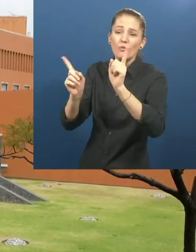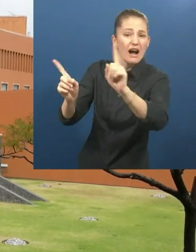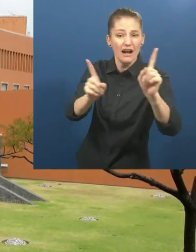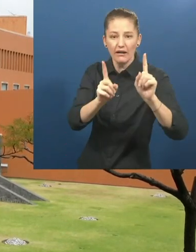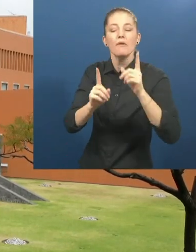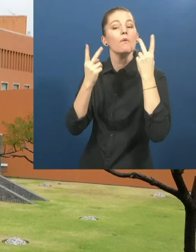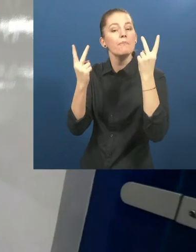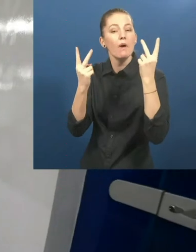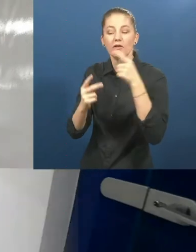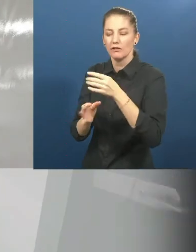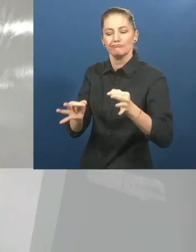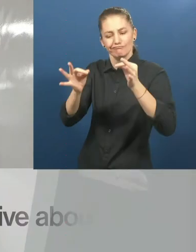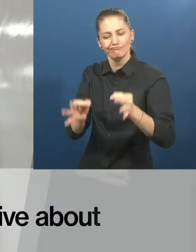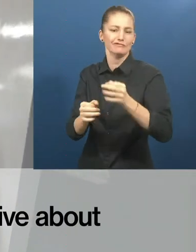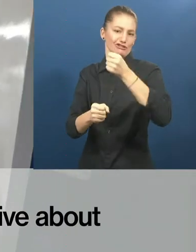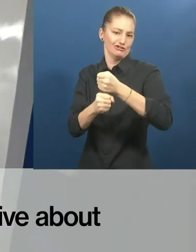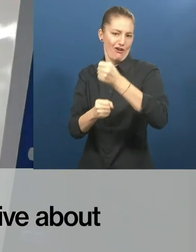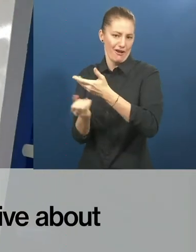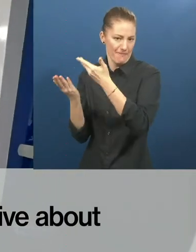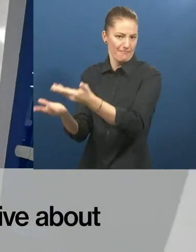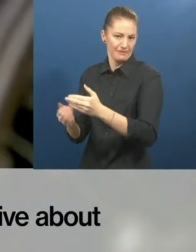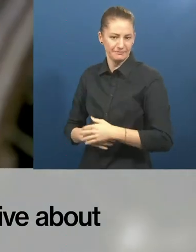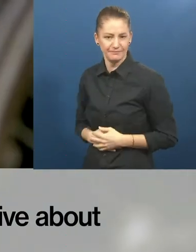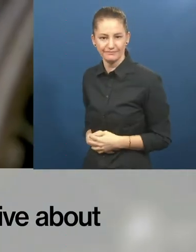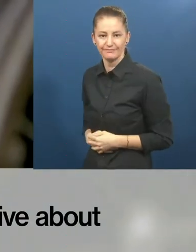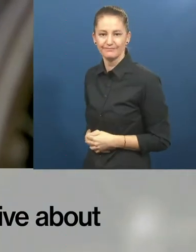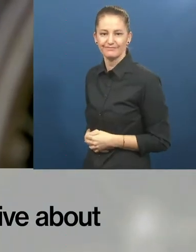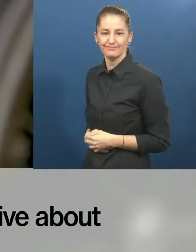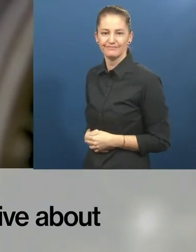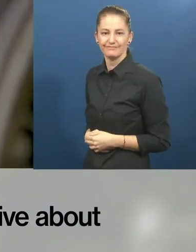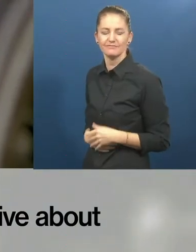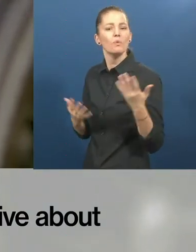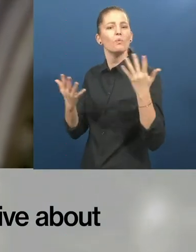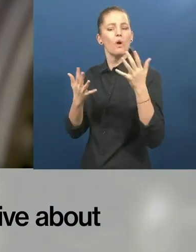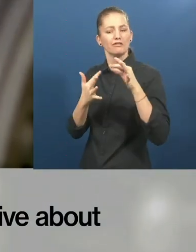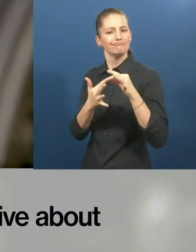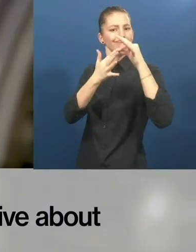What is unique and innovative about Alianza Entrale?